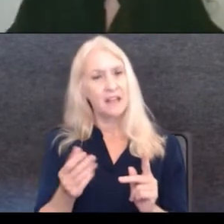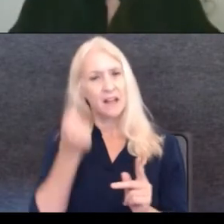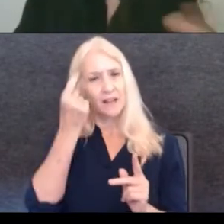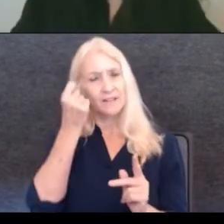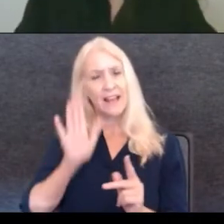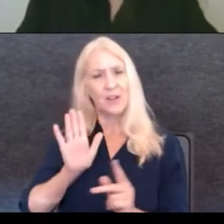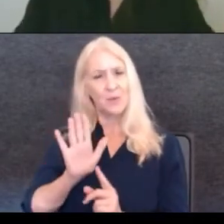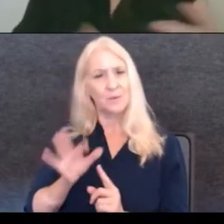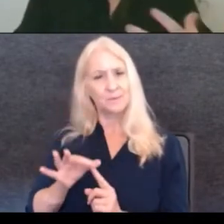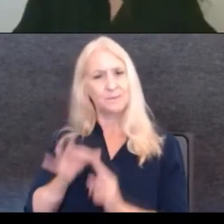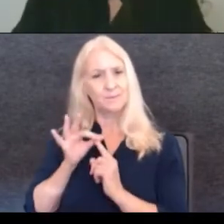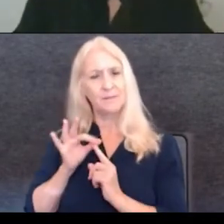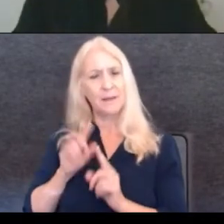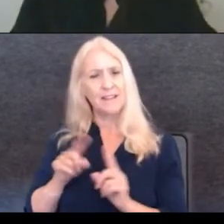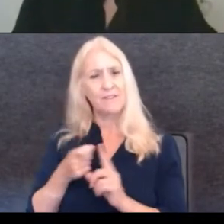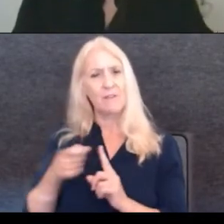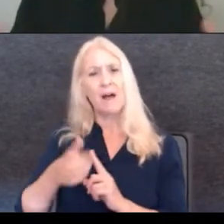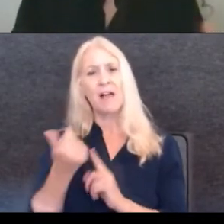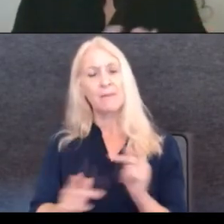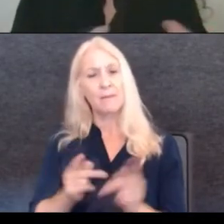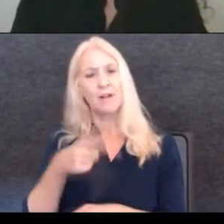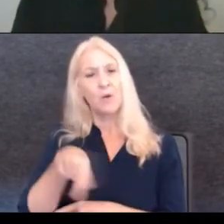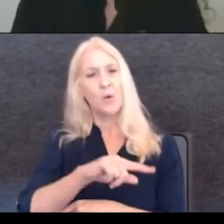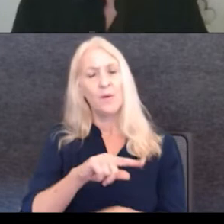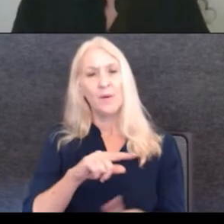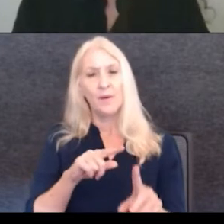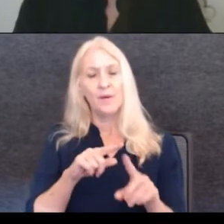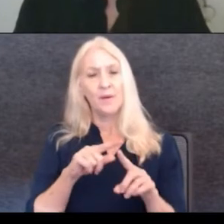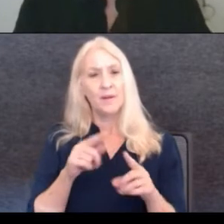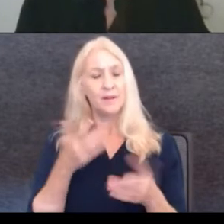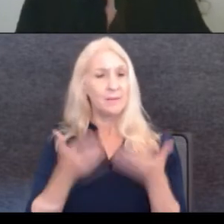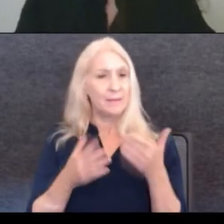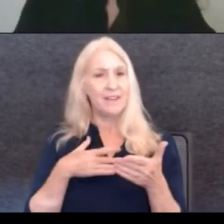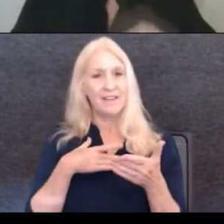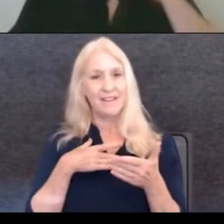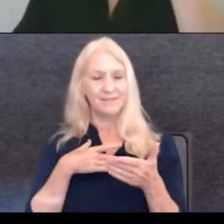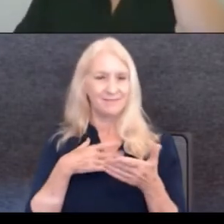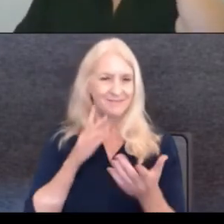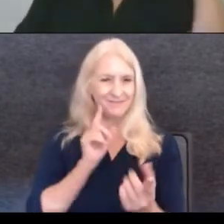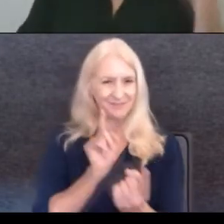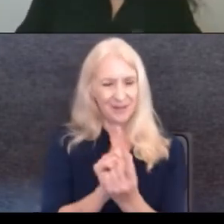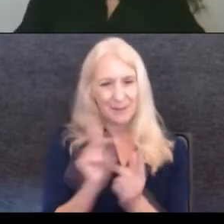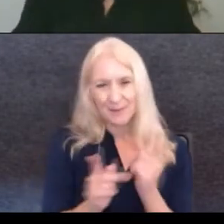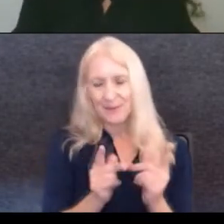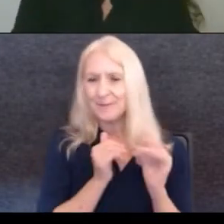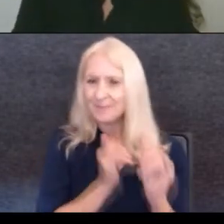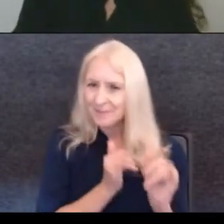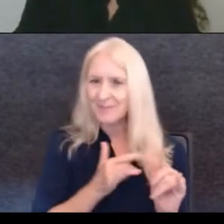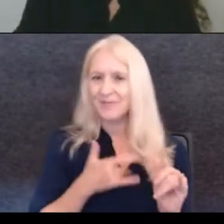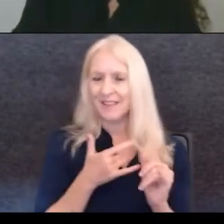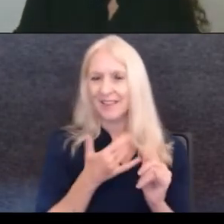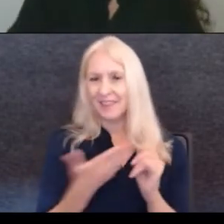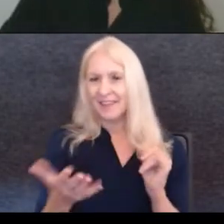and find people, um, that have things in common with you. Right. Exactly. Exactly. Okay.